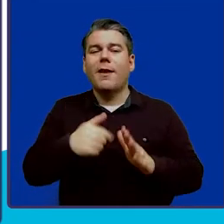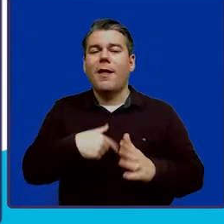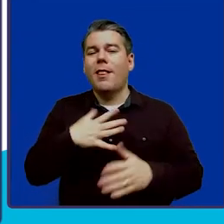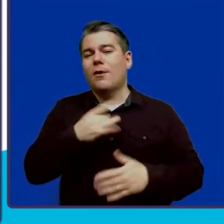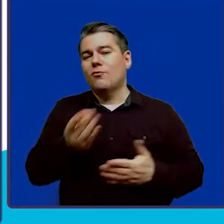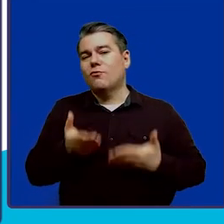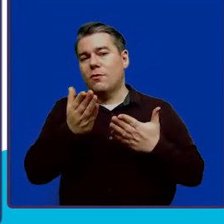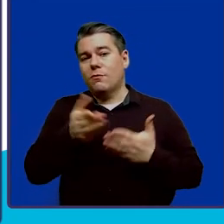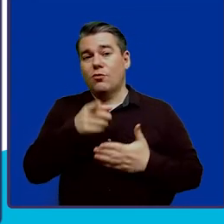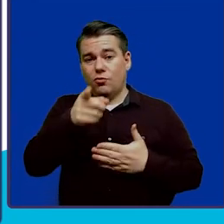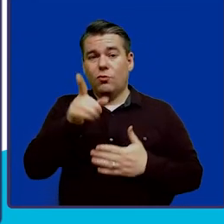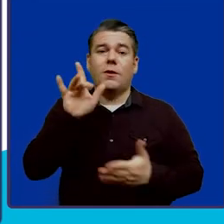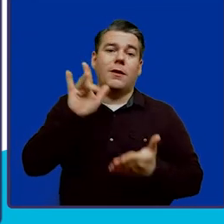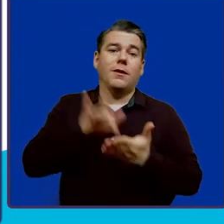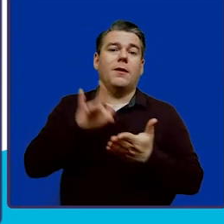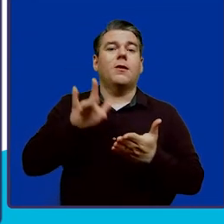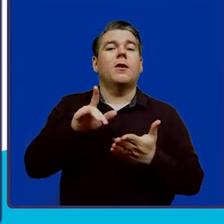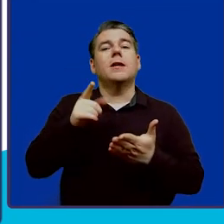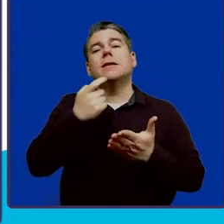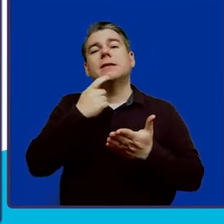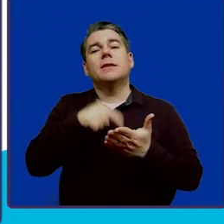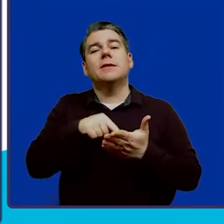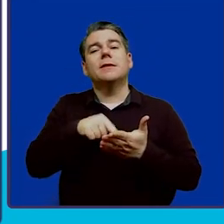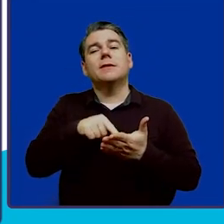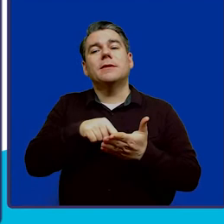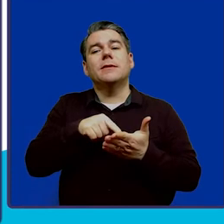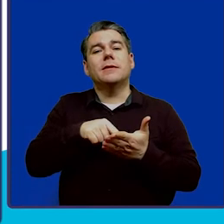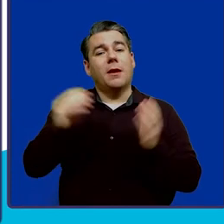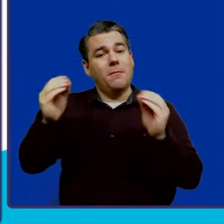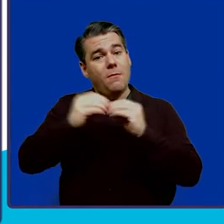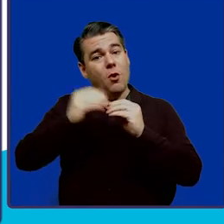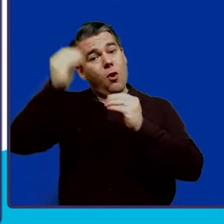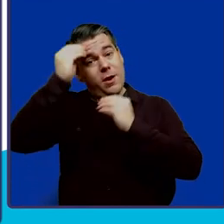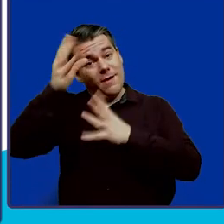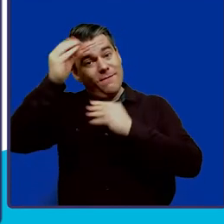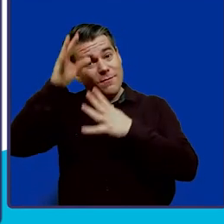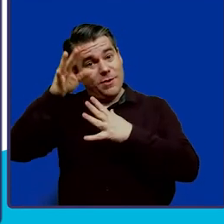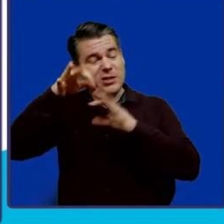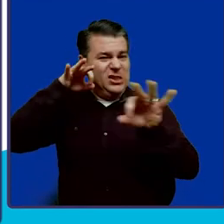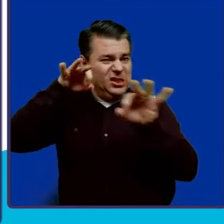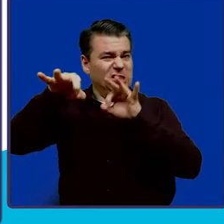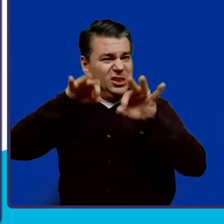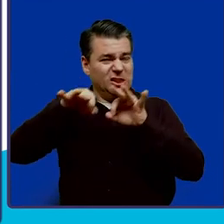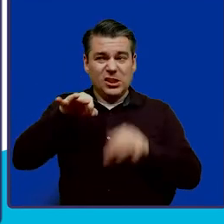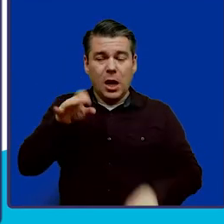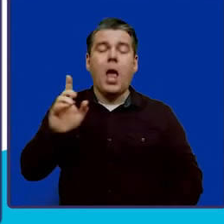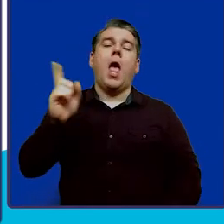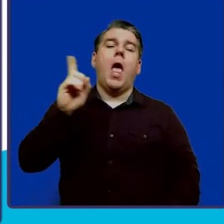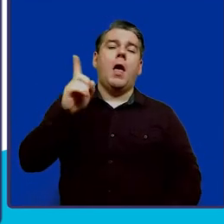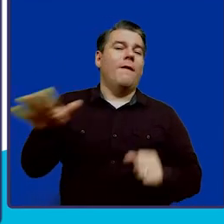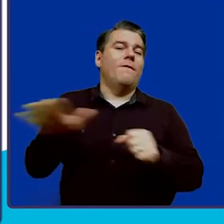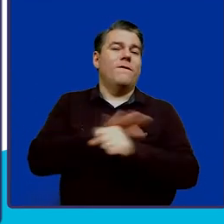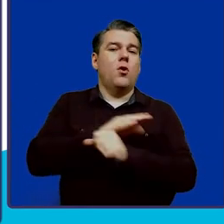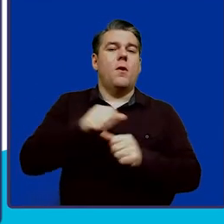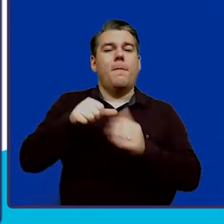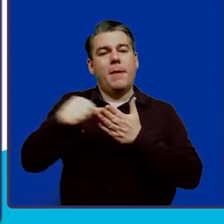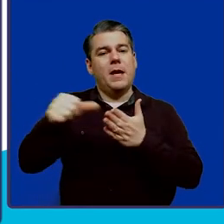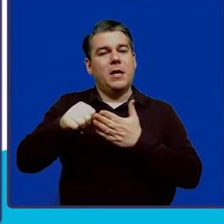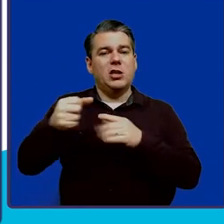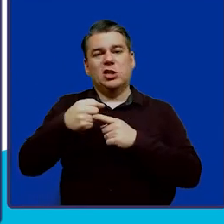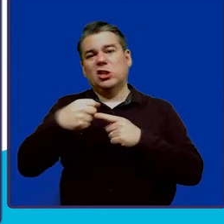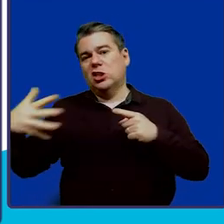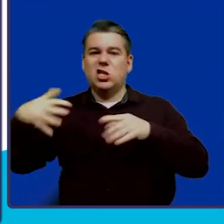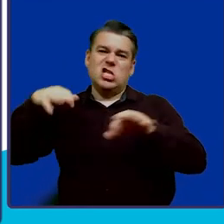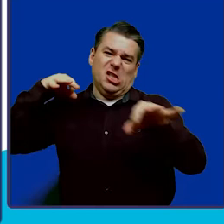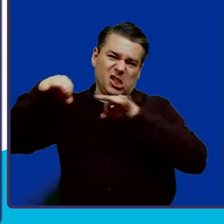recommend for folks to click where it reads more information and that will take them to a full page that goes into more